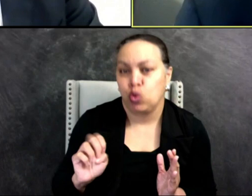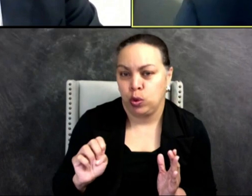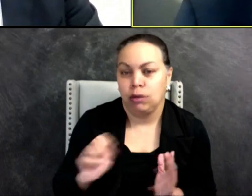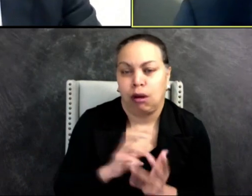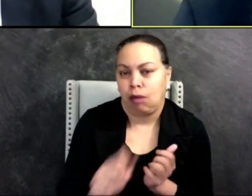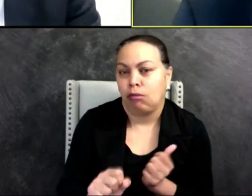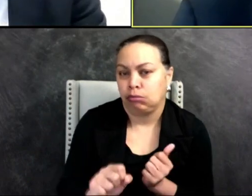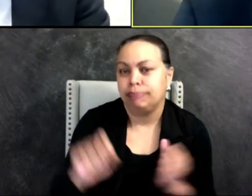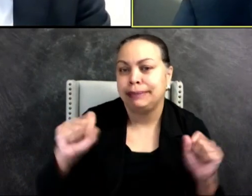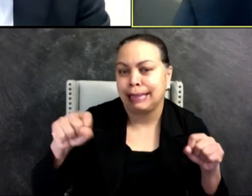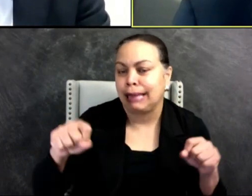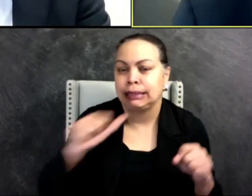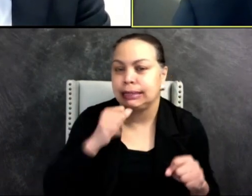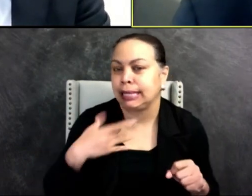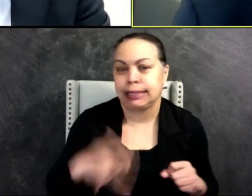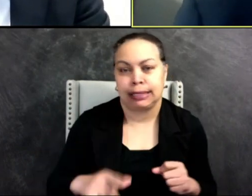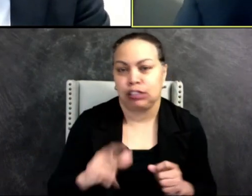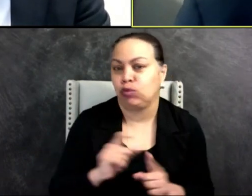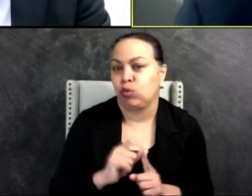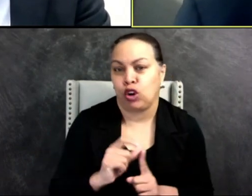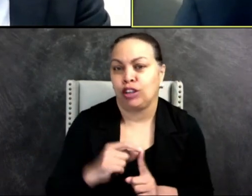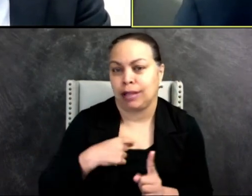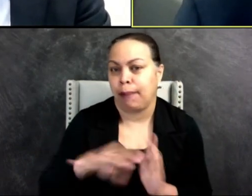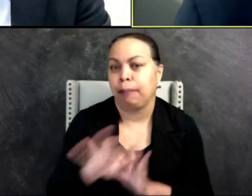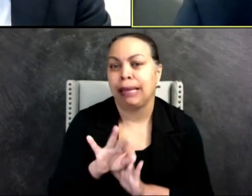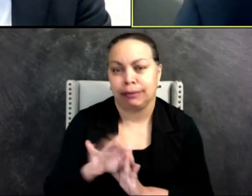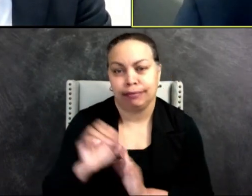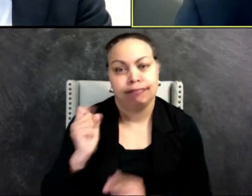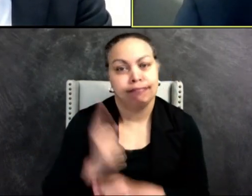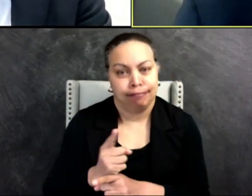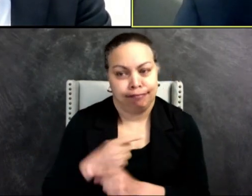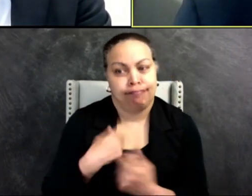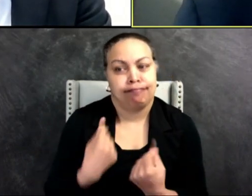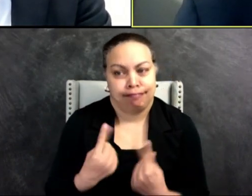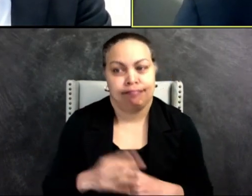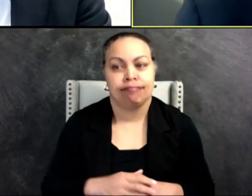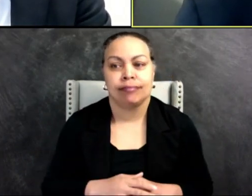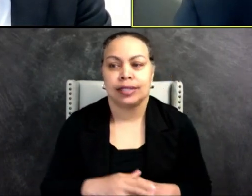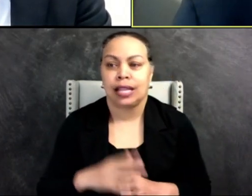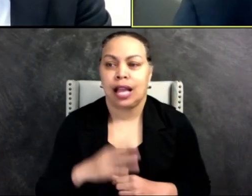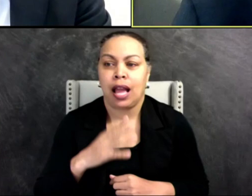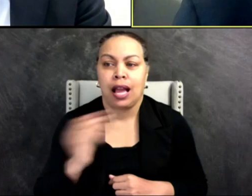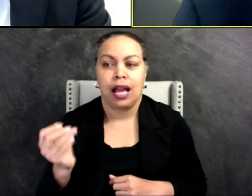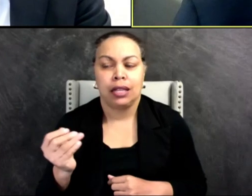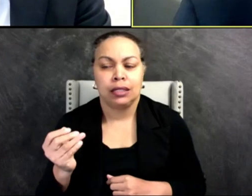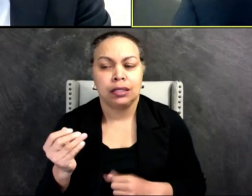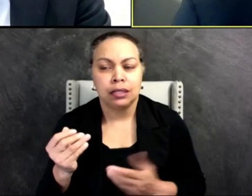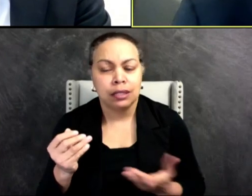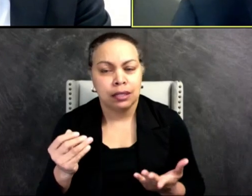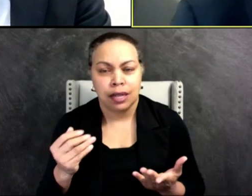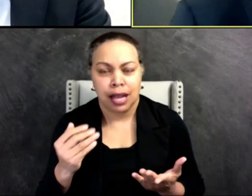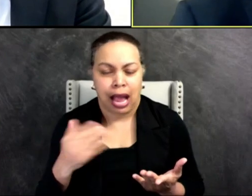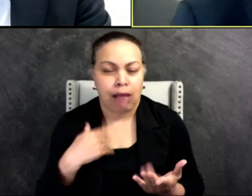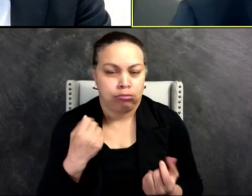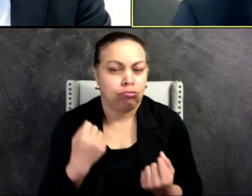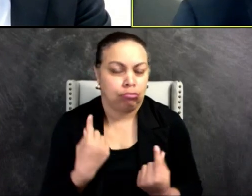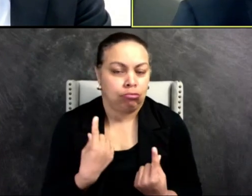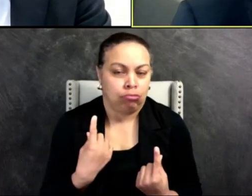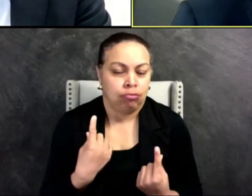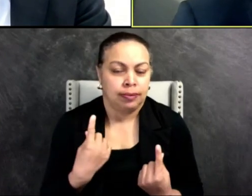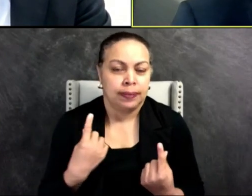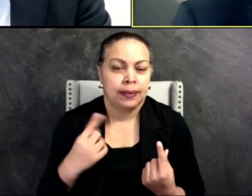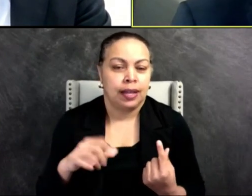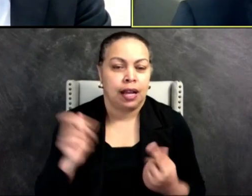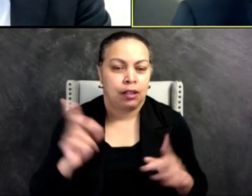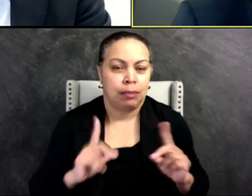were certainly insensitive. And I certainly can empathize with anybody